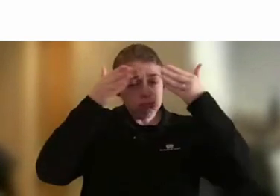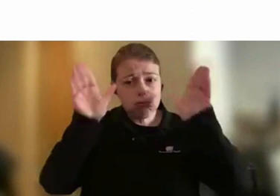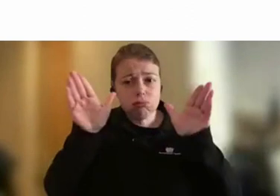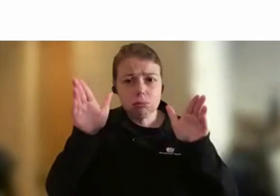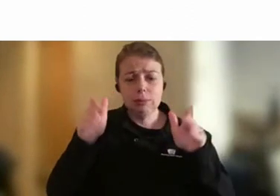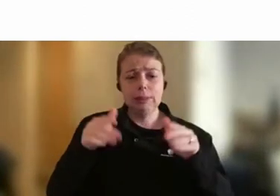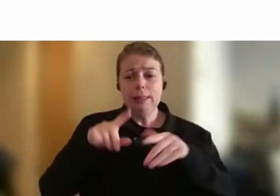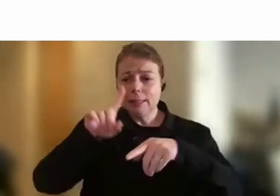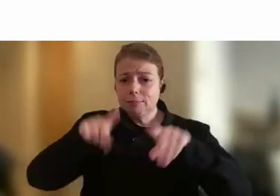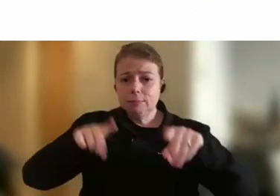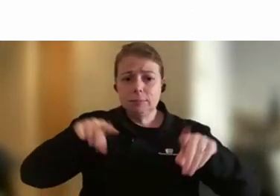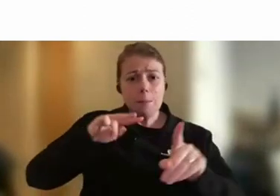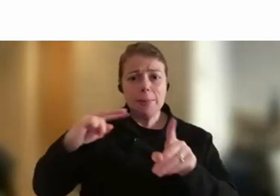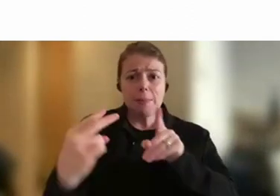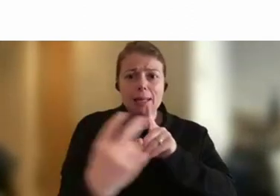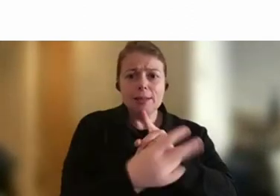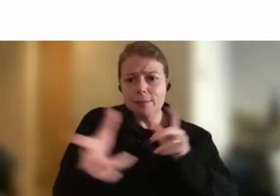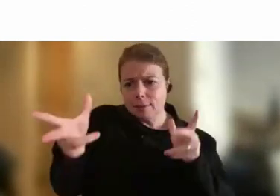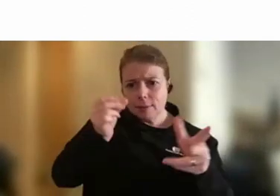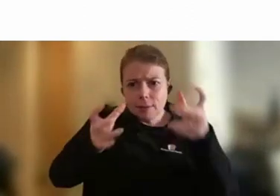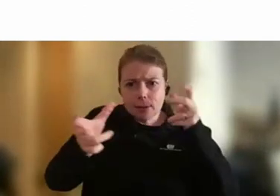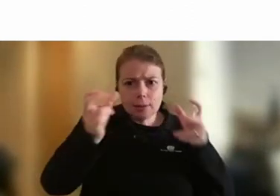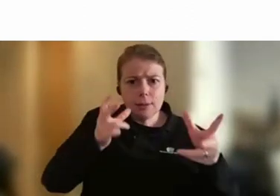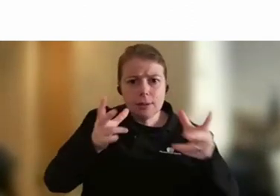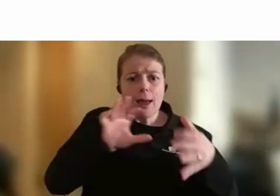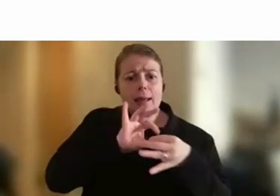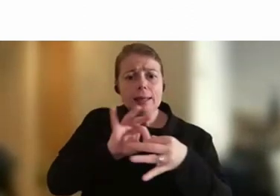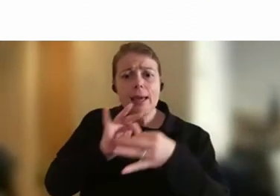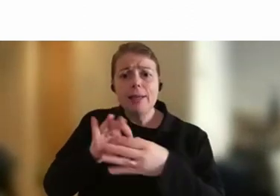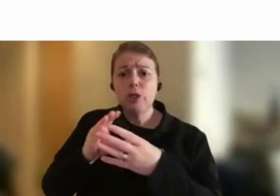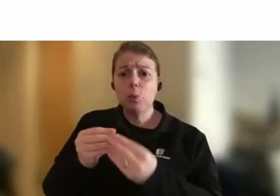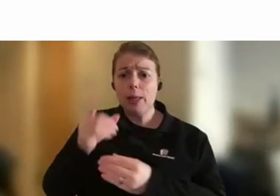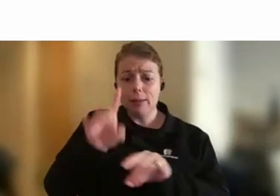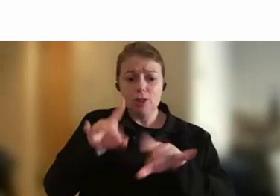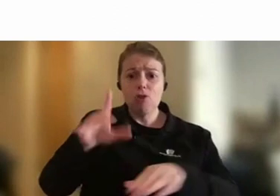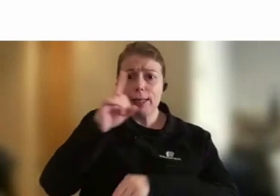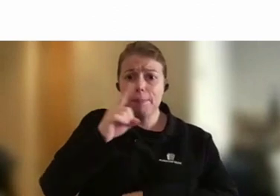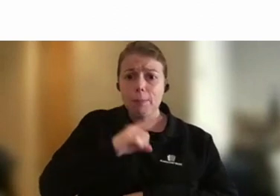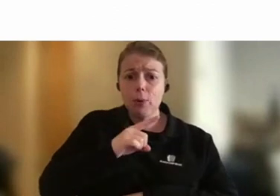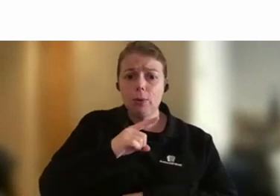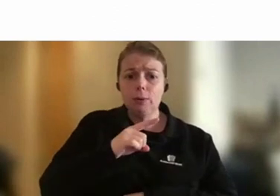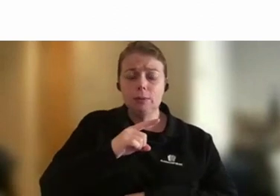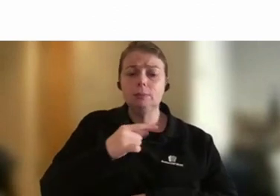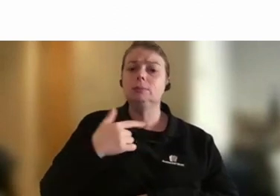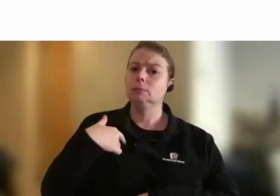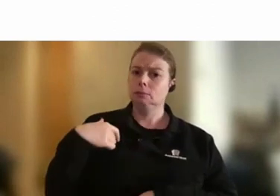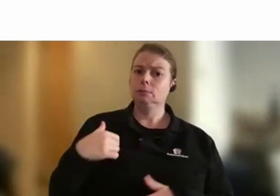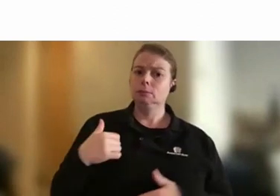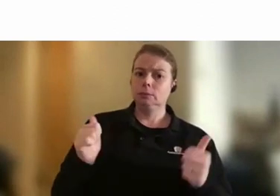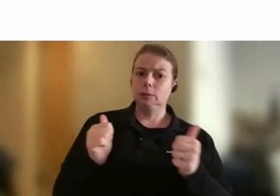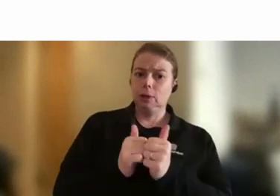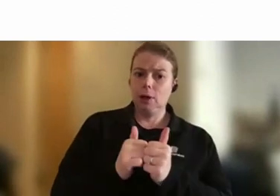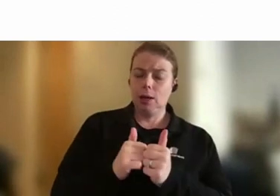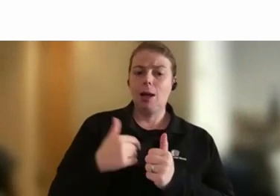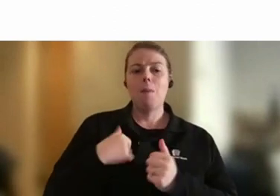and engaging with the people we serve. I'm going to second that. My husband thinks I buy and drink an